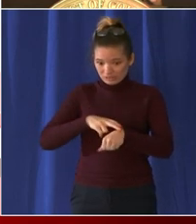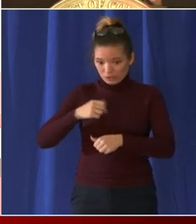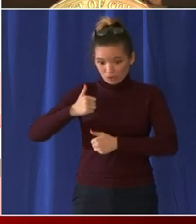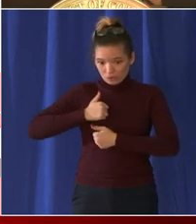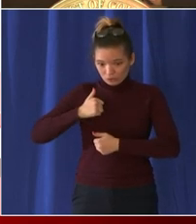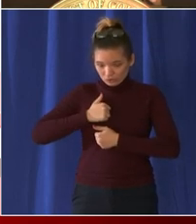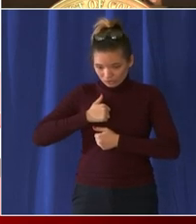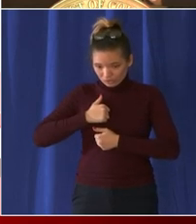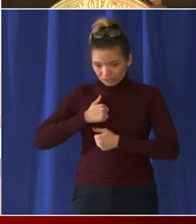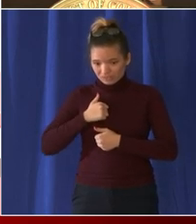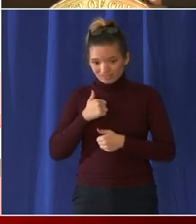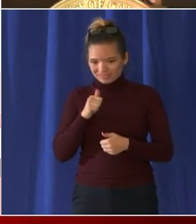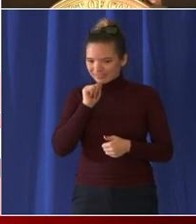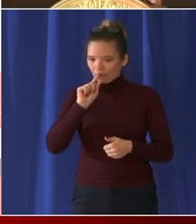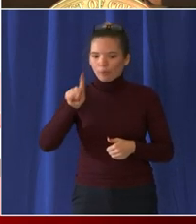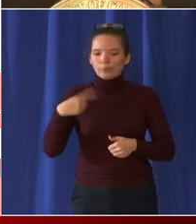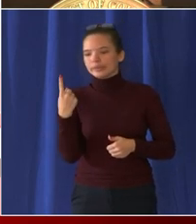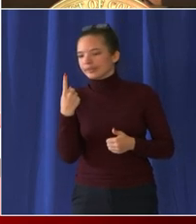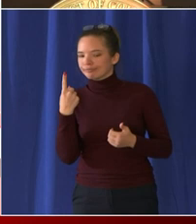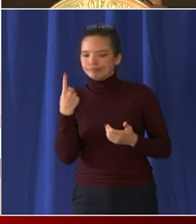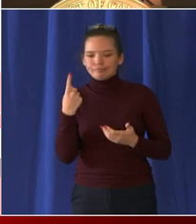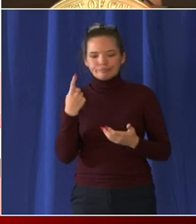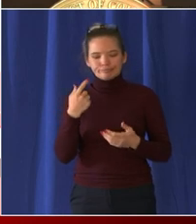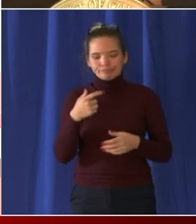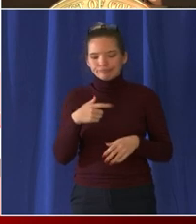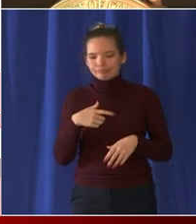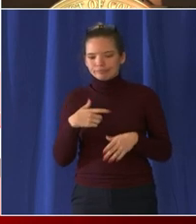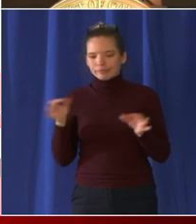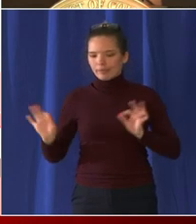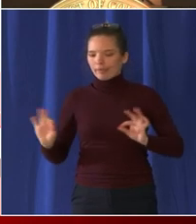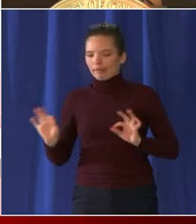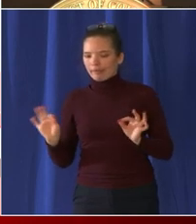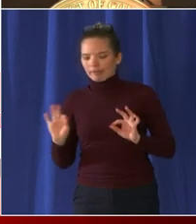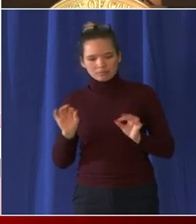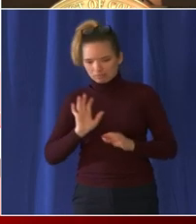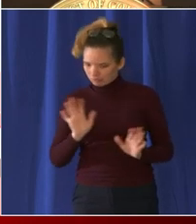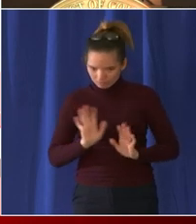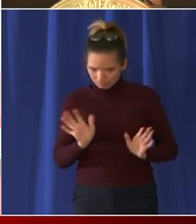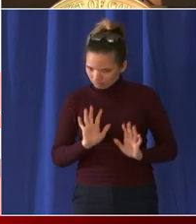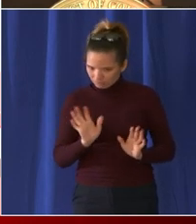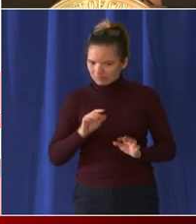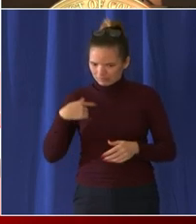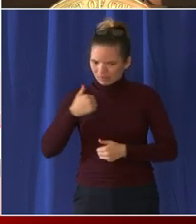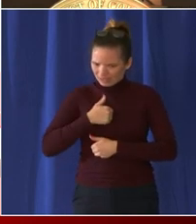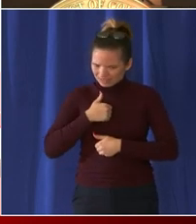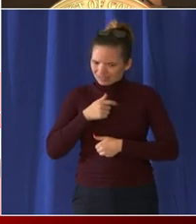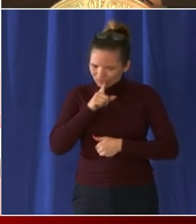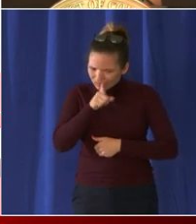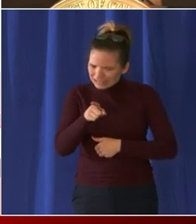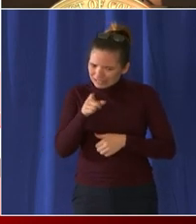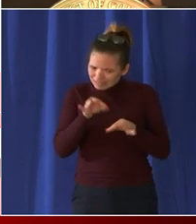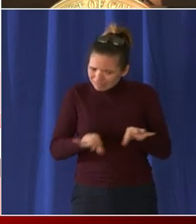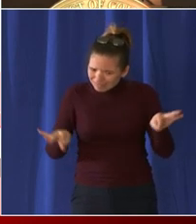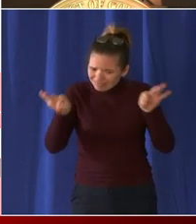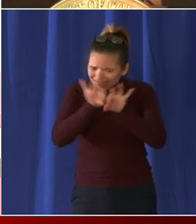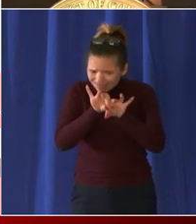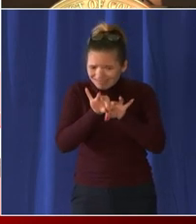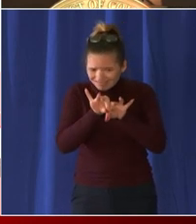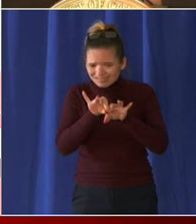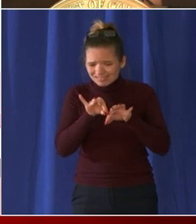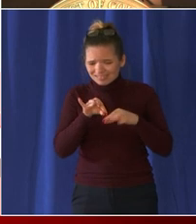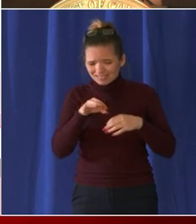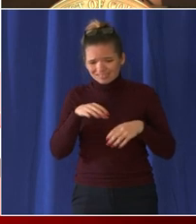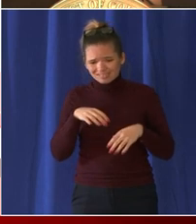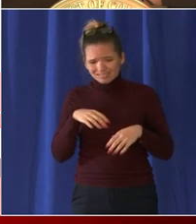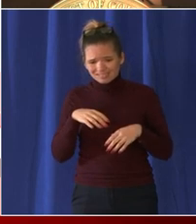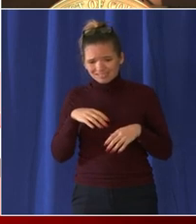academic uh it became clear to the nation unfortunately the congress hasn't taken the appropriate action uh to make sure that the DC